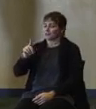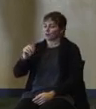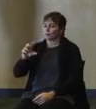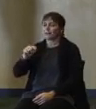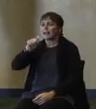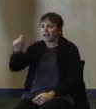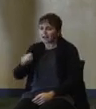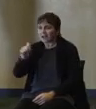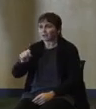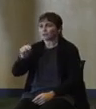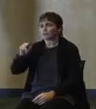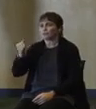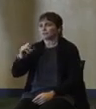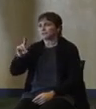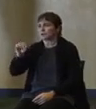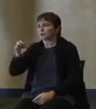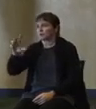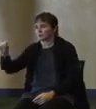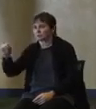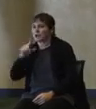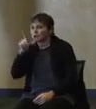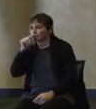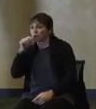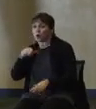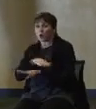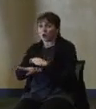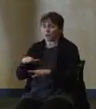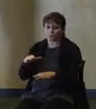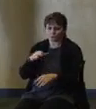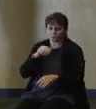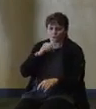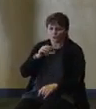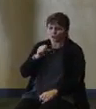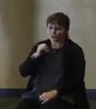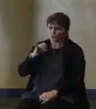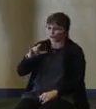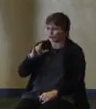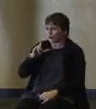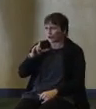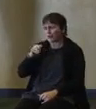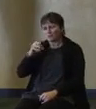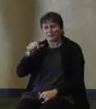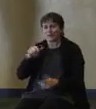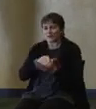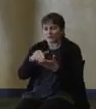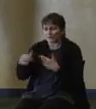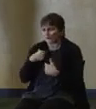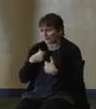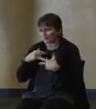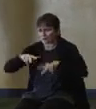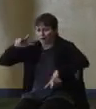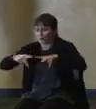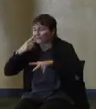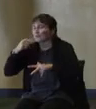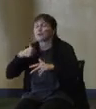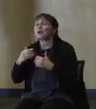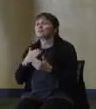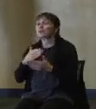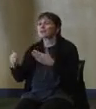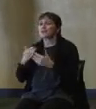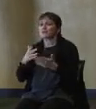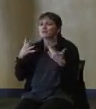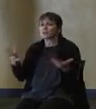Twitter. I don't do social media, so forgive me. But at the end of the day, information is out there and accessible.